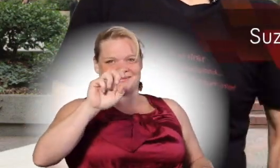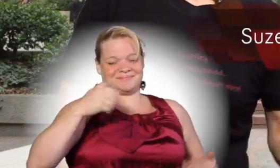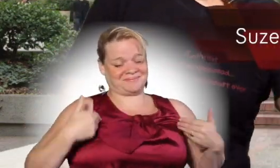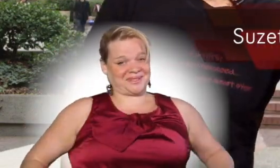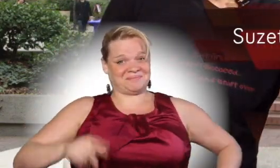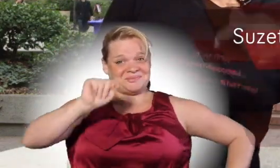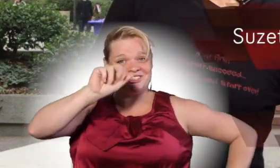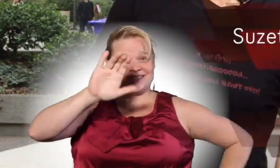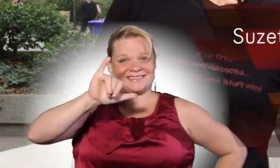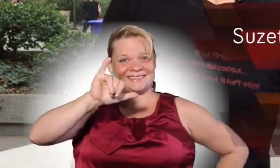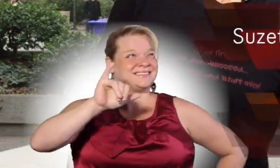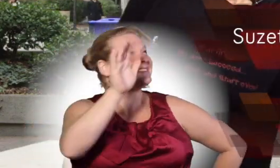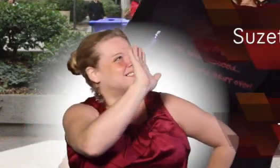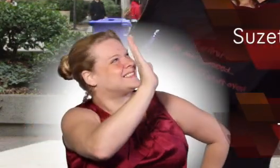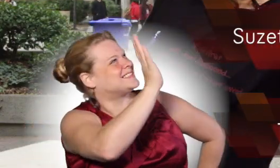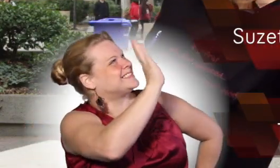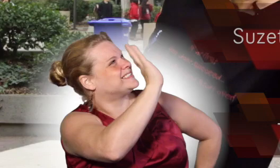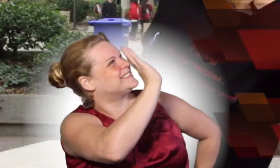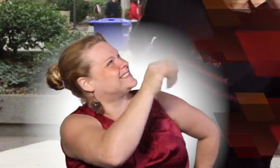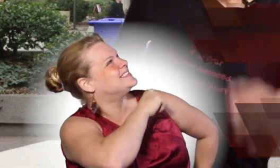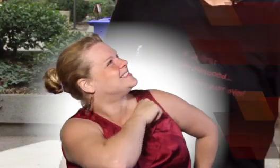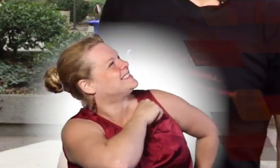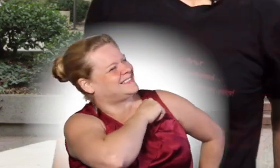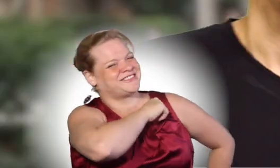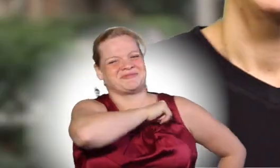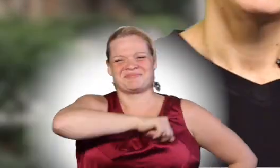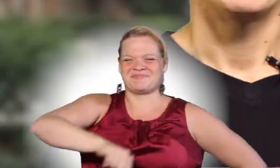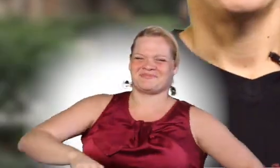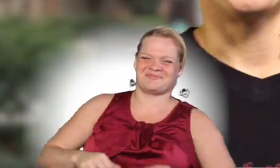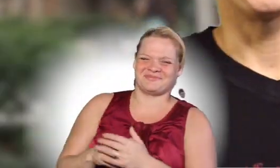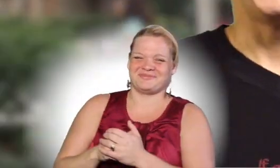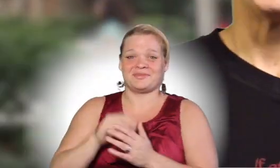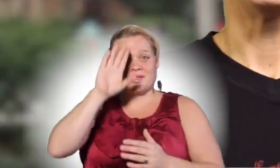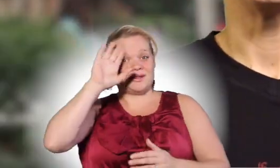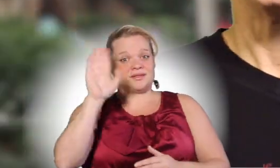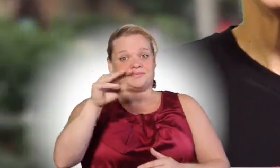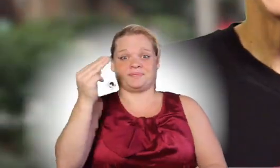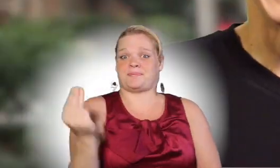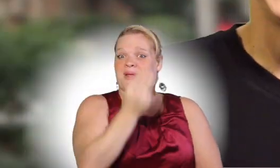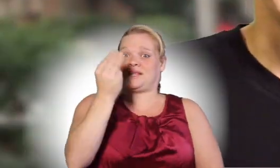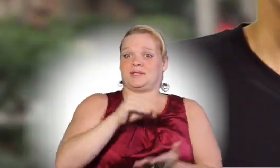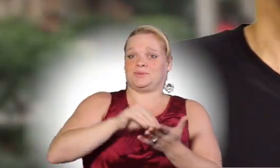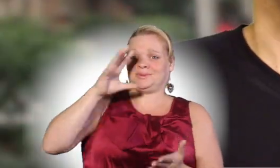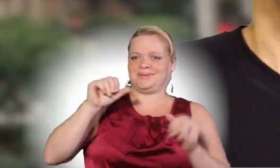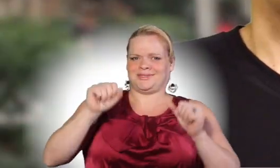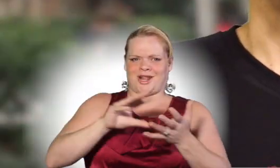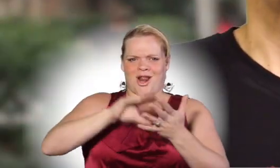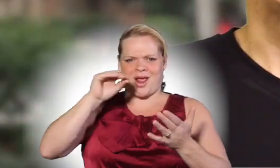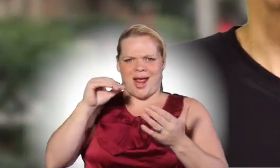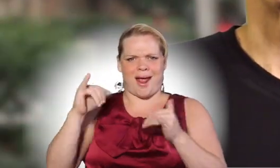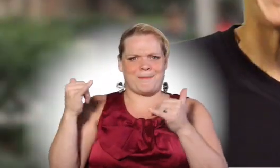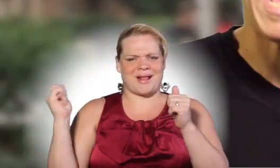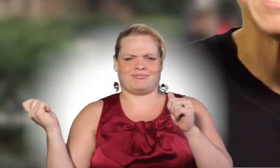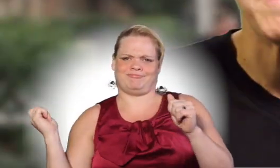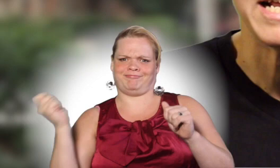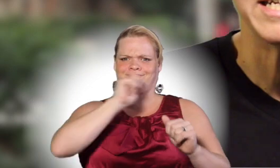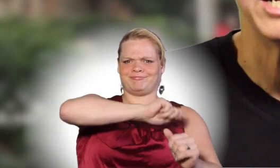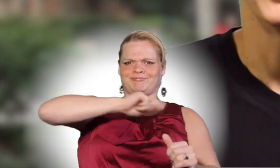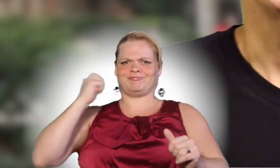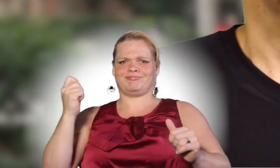Calvin. And I'm Suzette. And this is Tracy. Hi, Tracy. Alright, on Monday, students can learn how to play